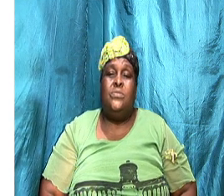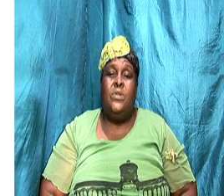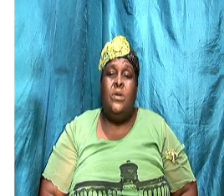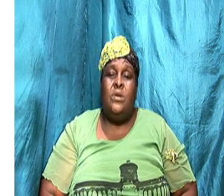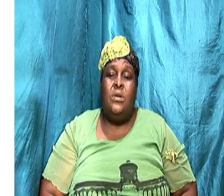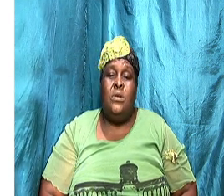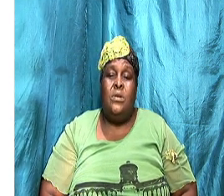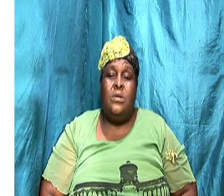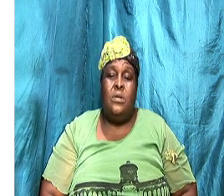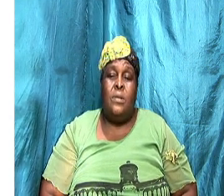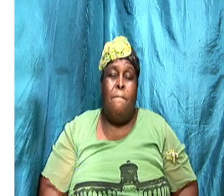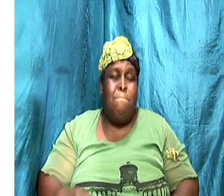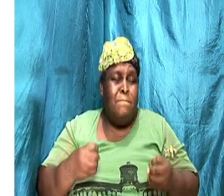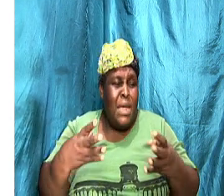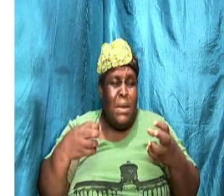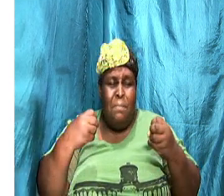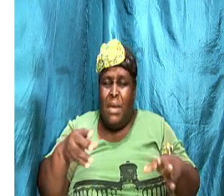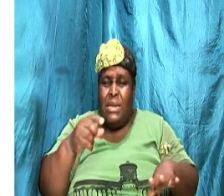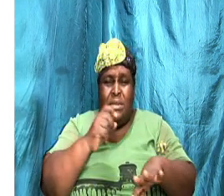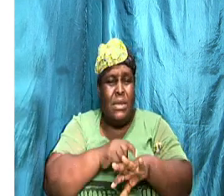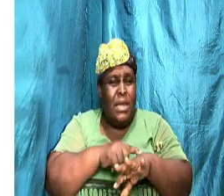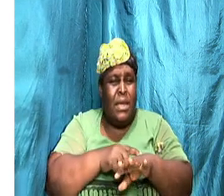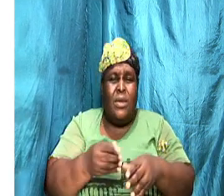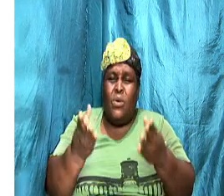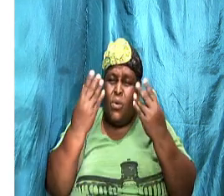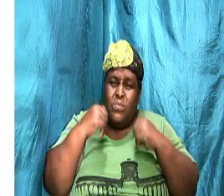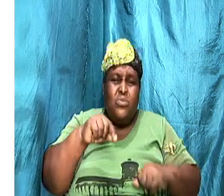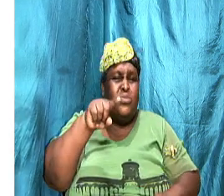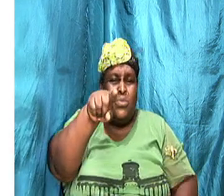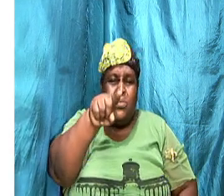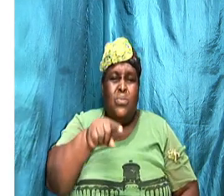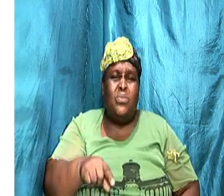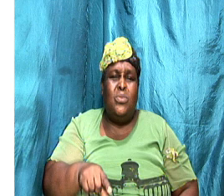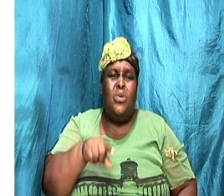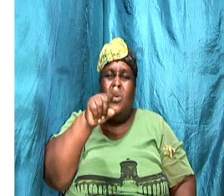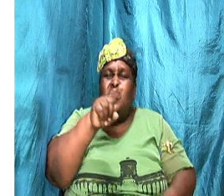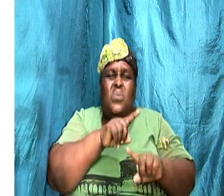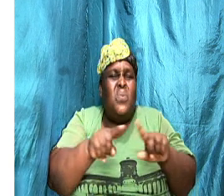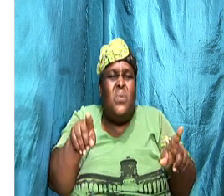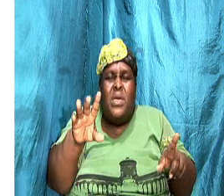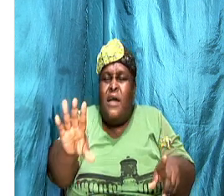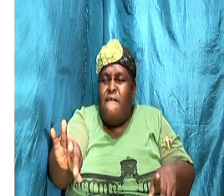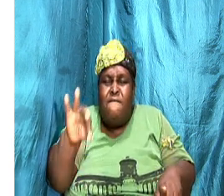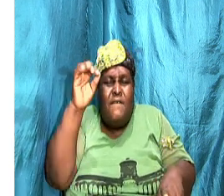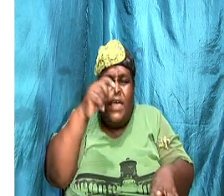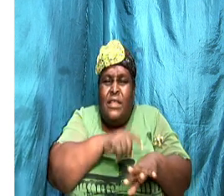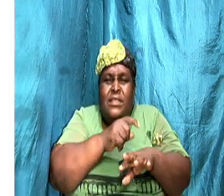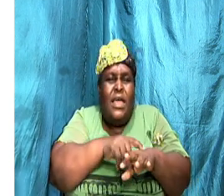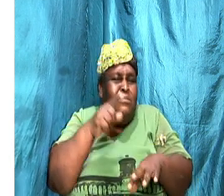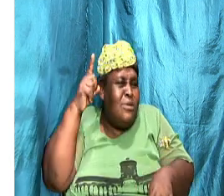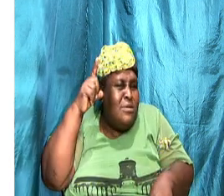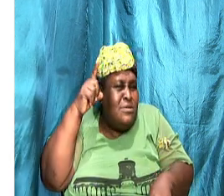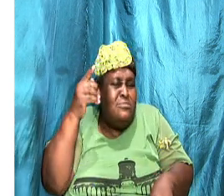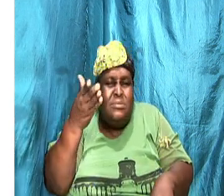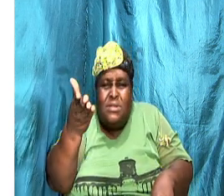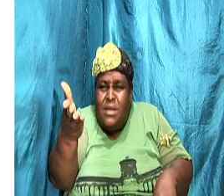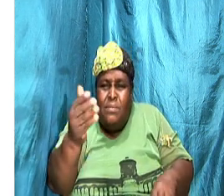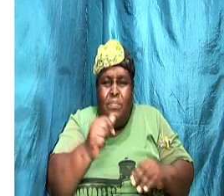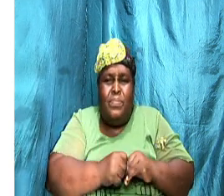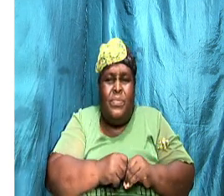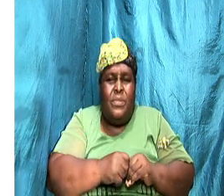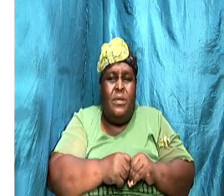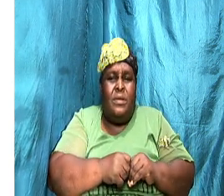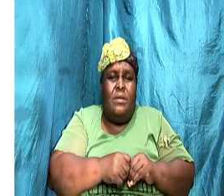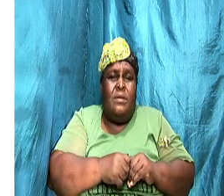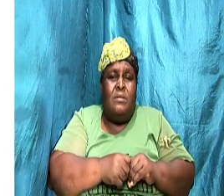And often times when they come to you, You can't find the time to listen to them. They are going to